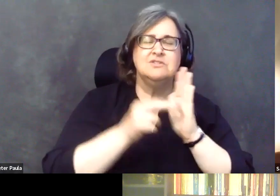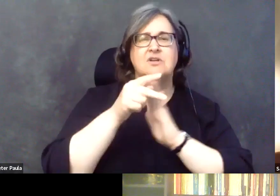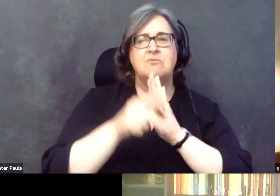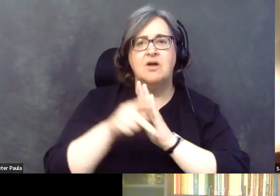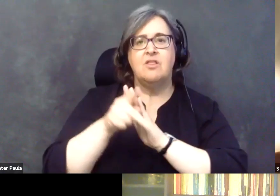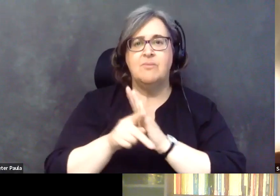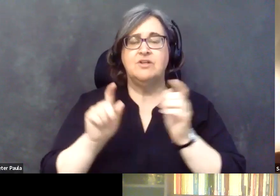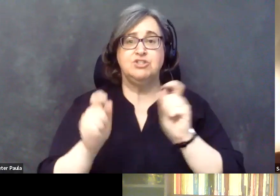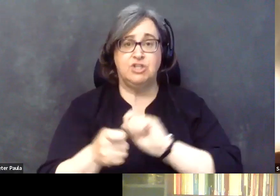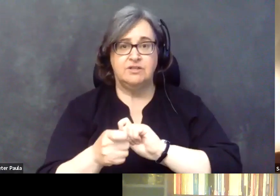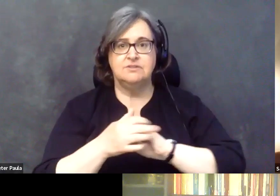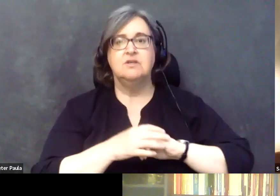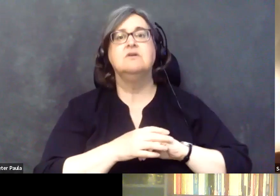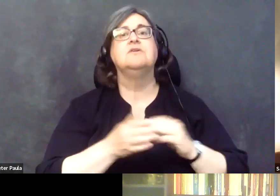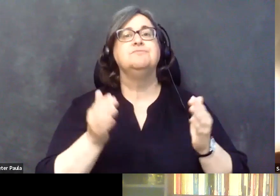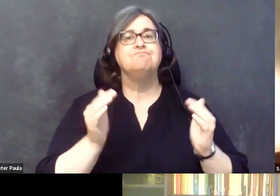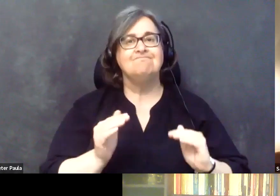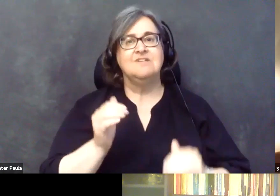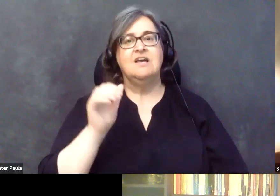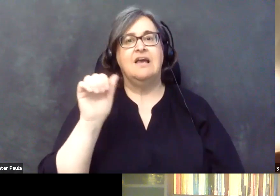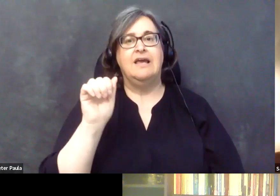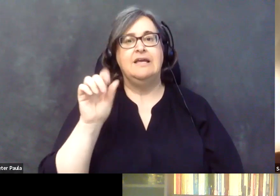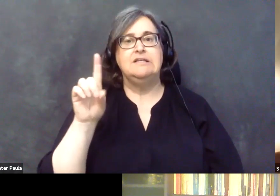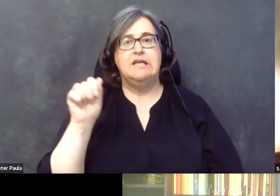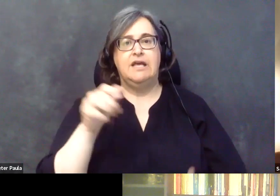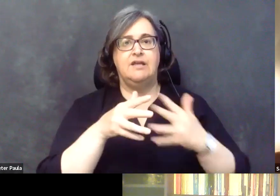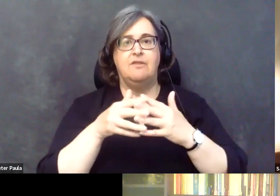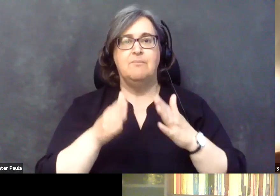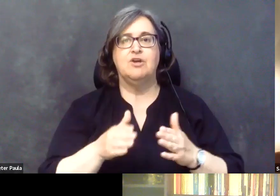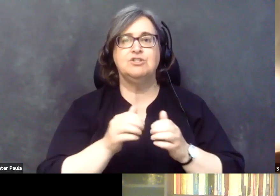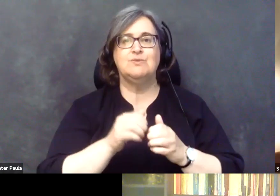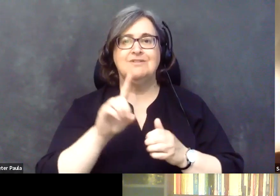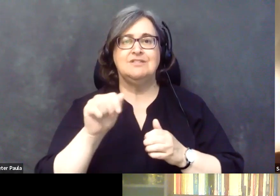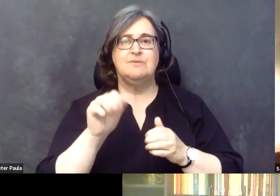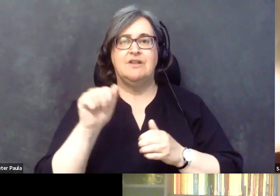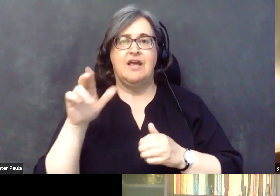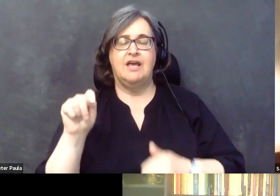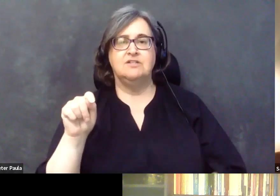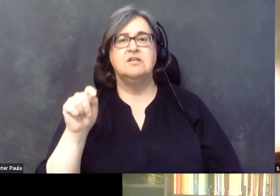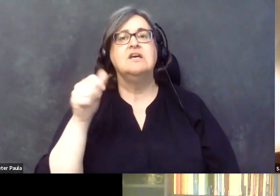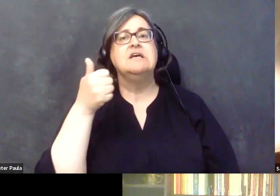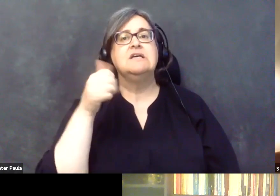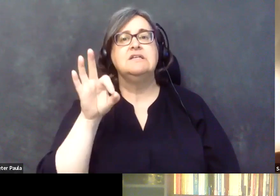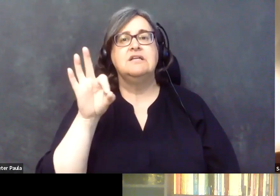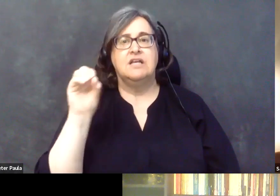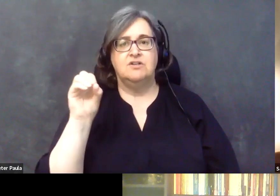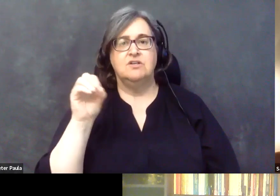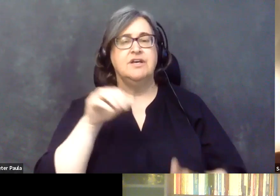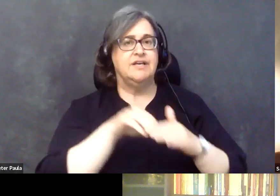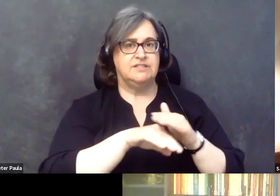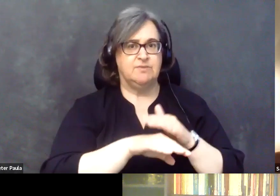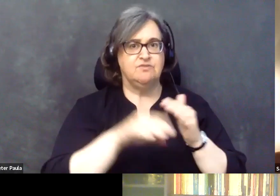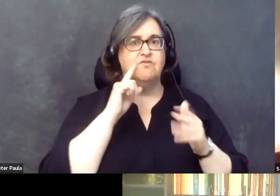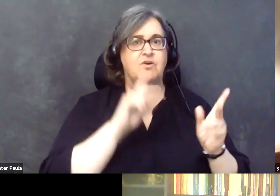Americans with Disabilities Act of 1990 emphasized on equitable accessibility